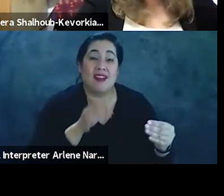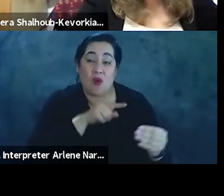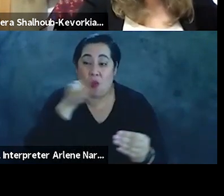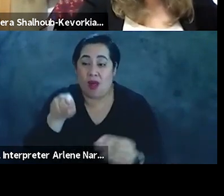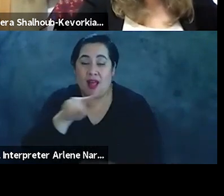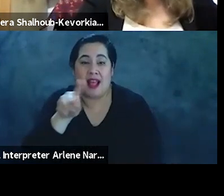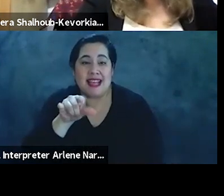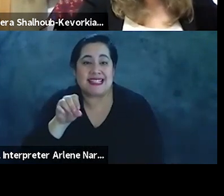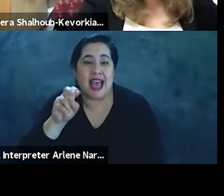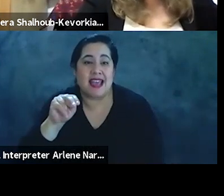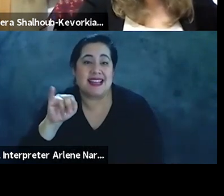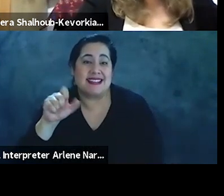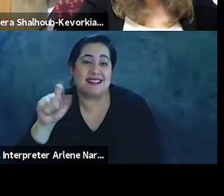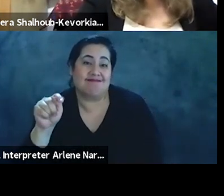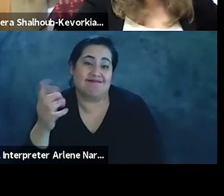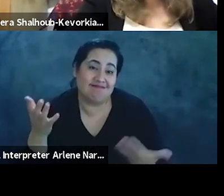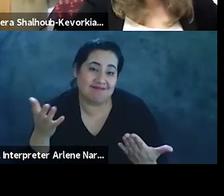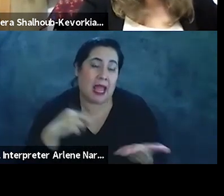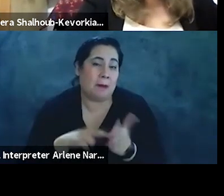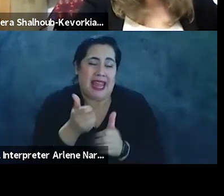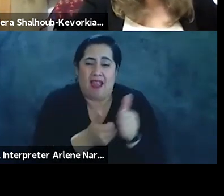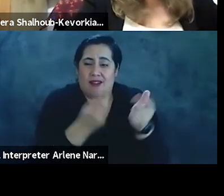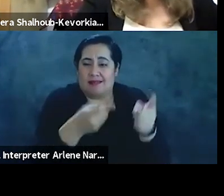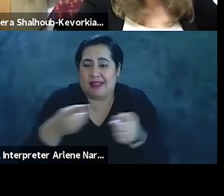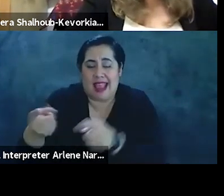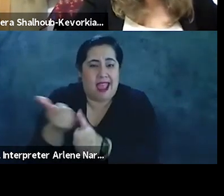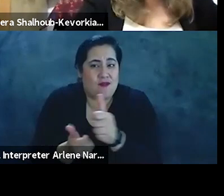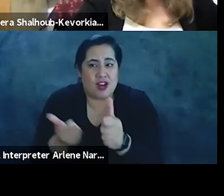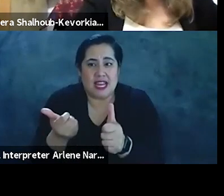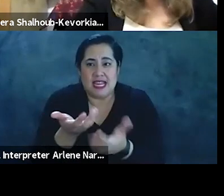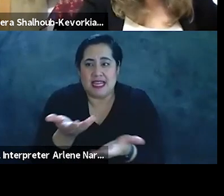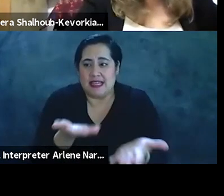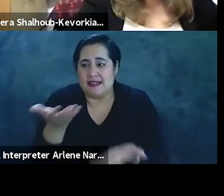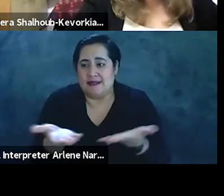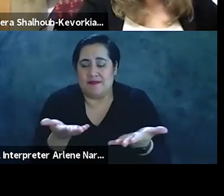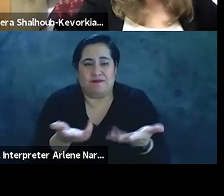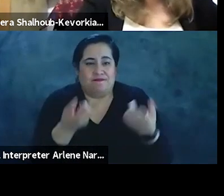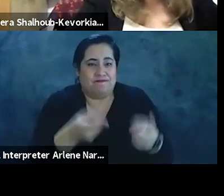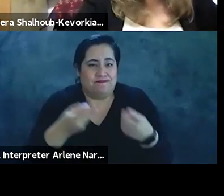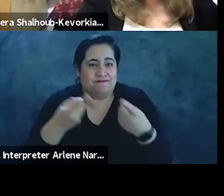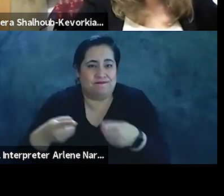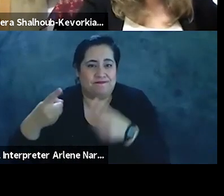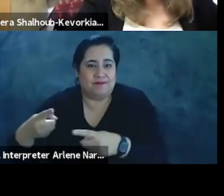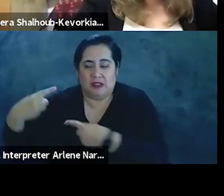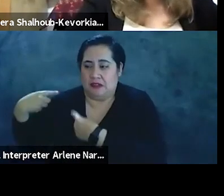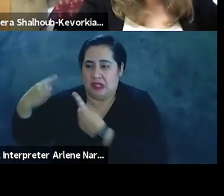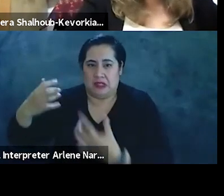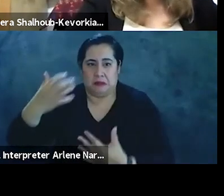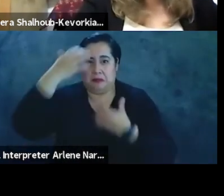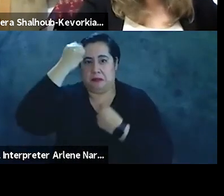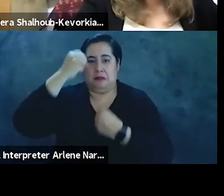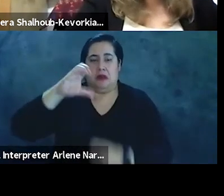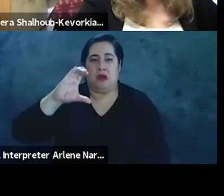settlers. I mean, in every case of, in every instance of colonial history, that is the